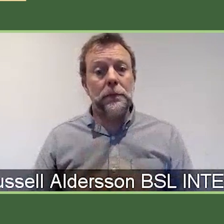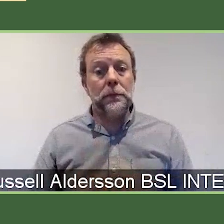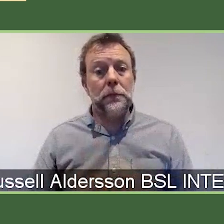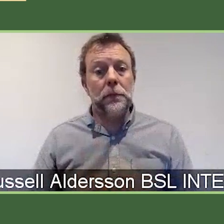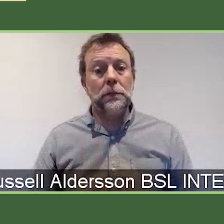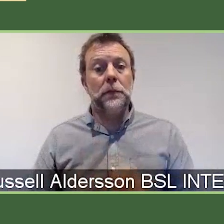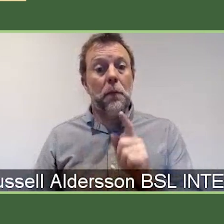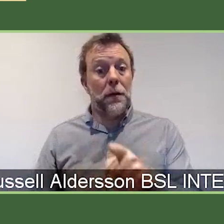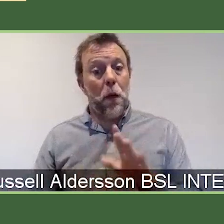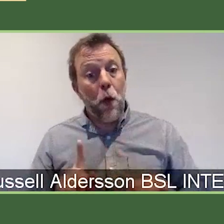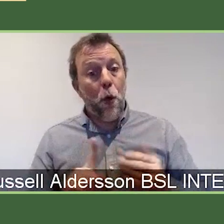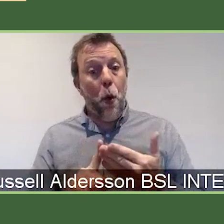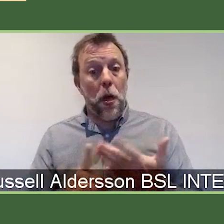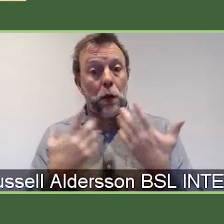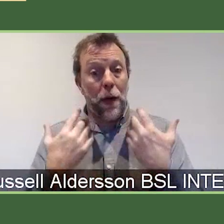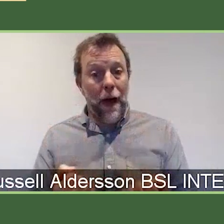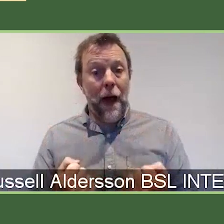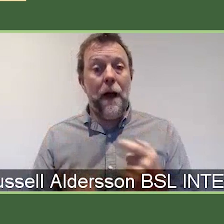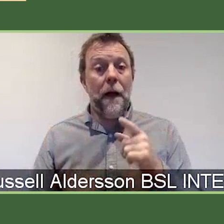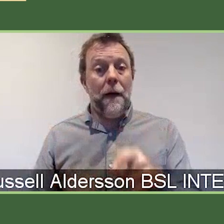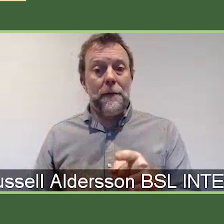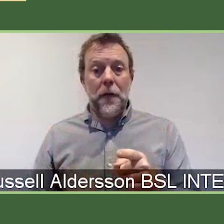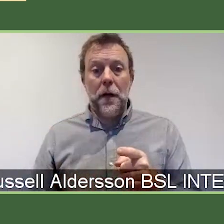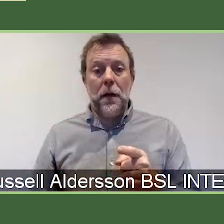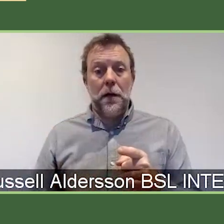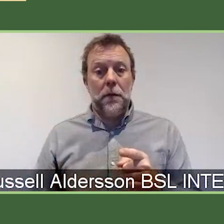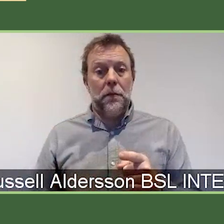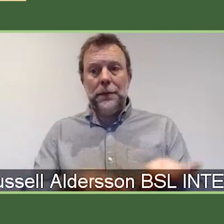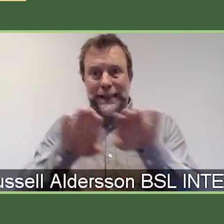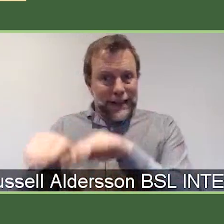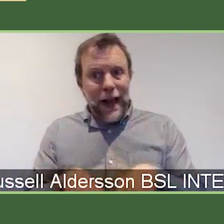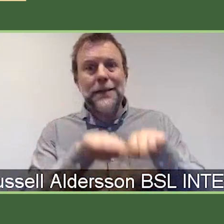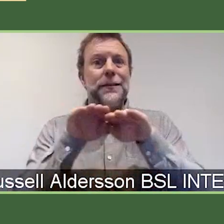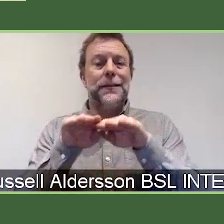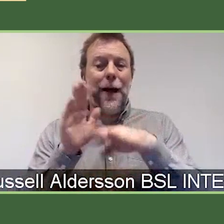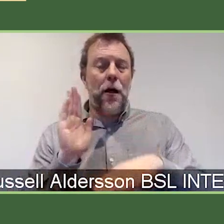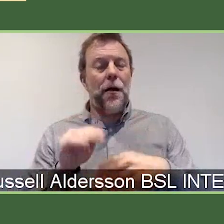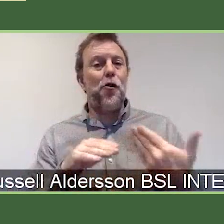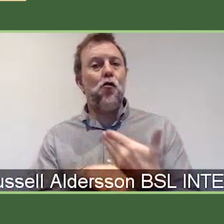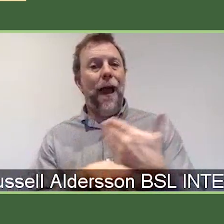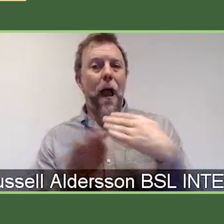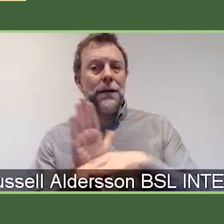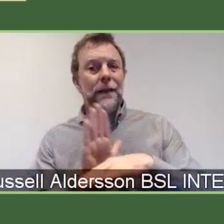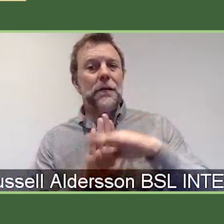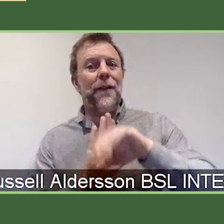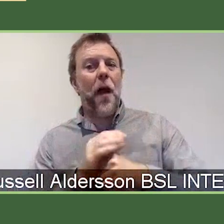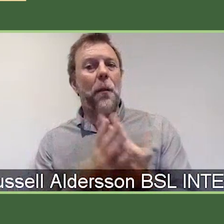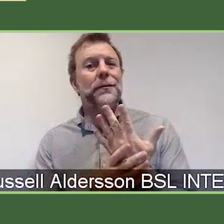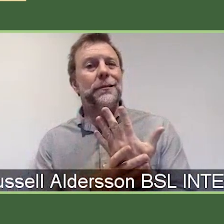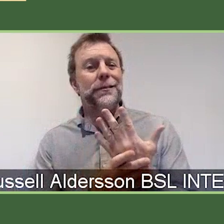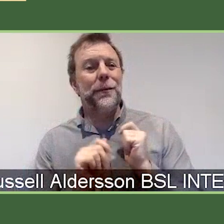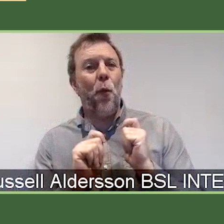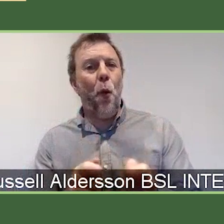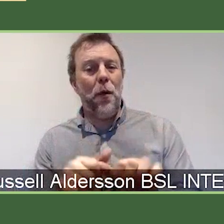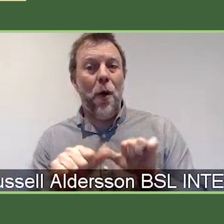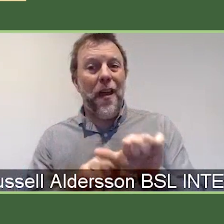ultimate goal is to have, you know, a pristine standard eight-year career development award, where the next